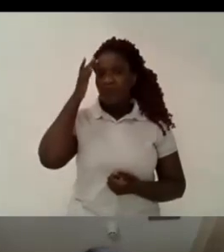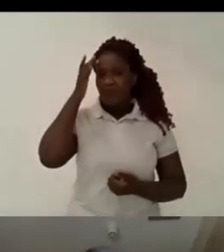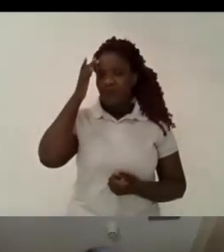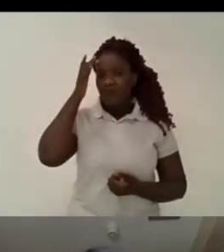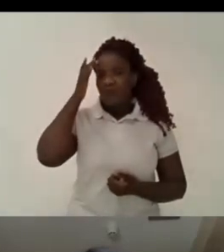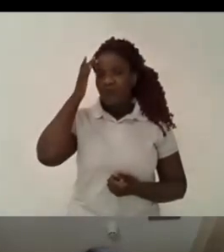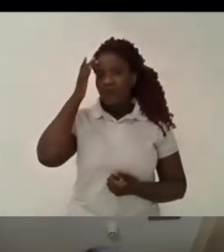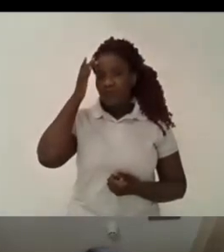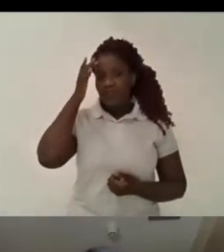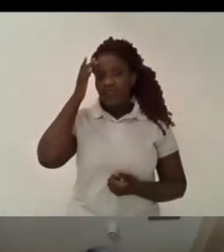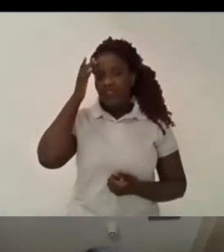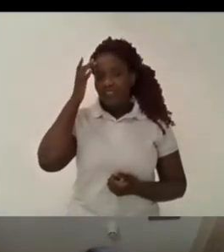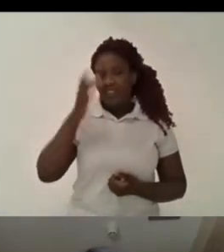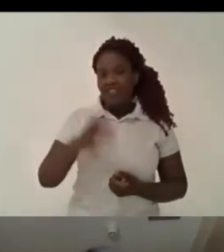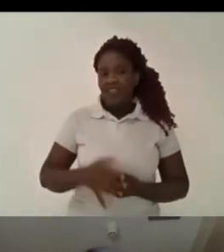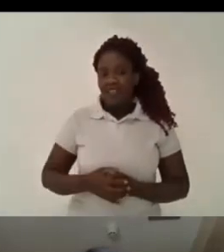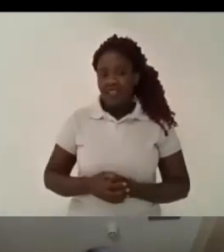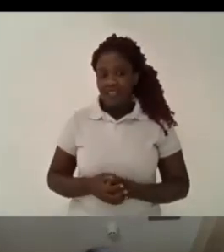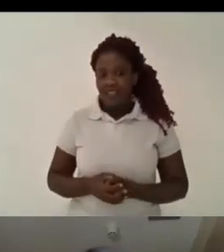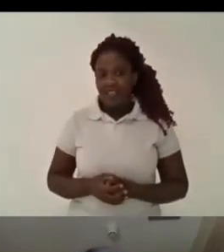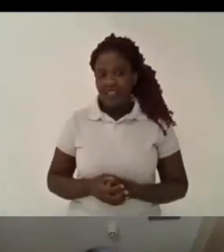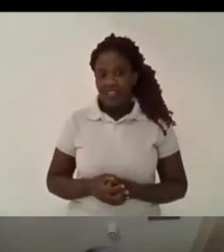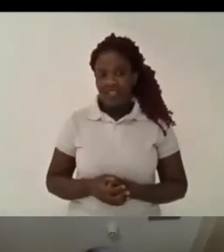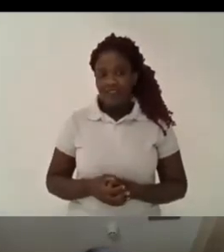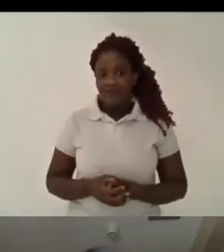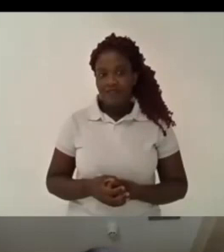when i was in the uk